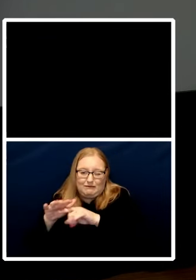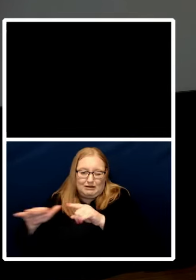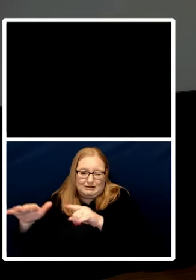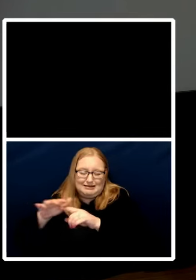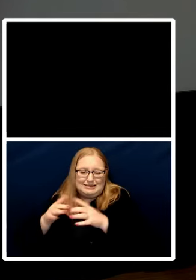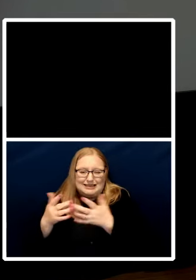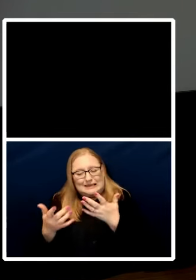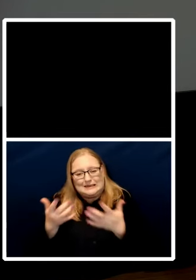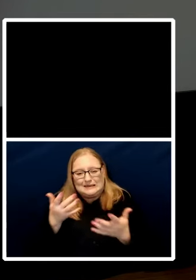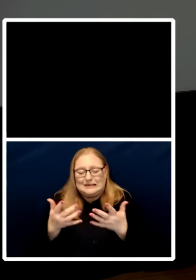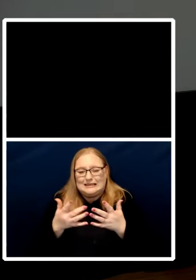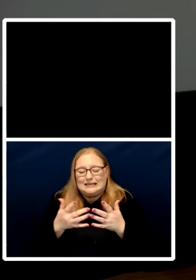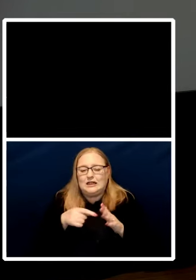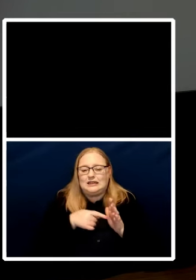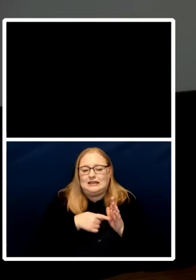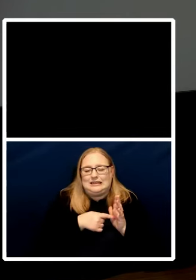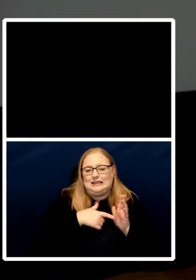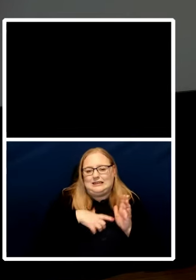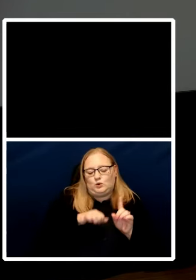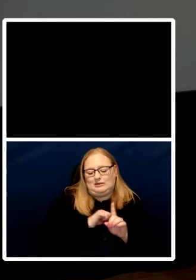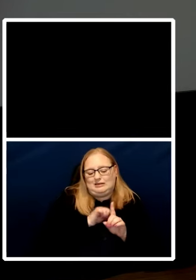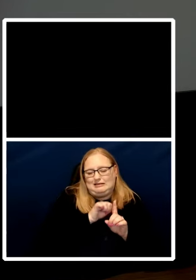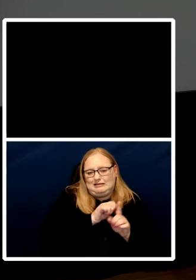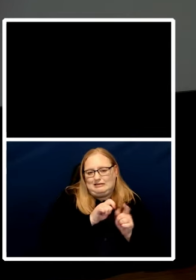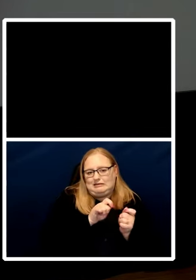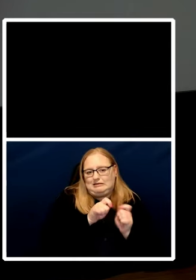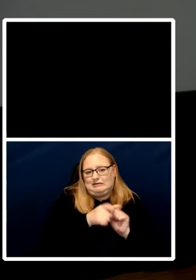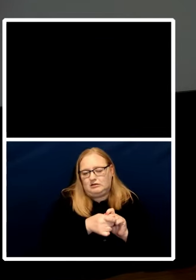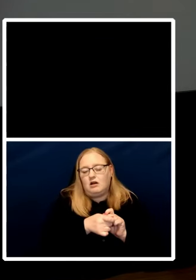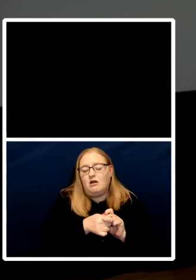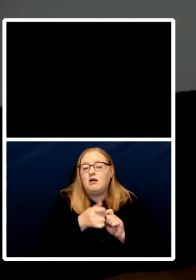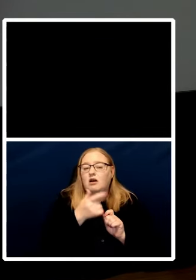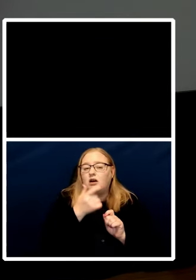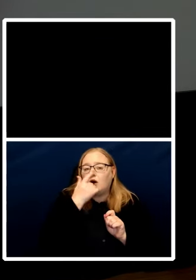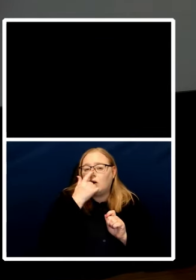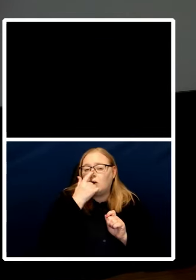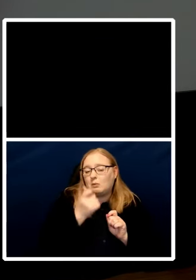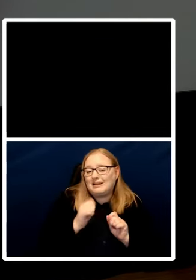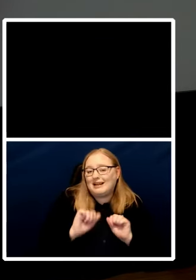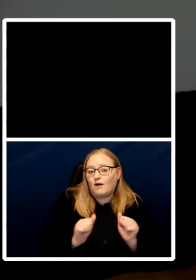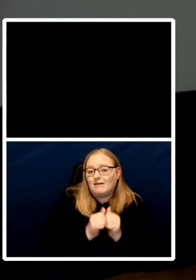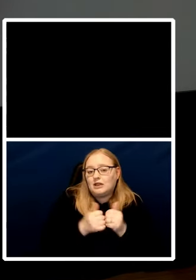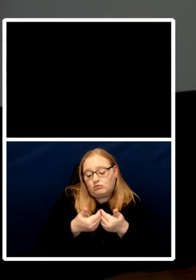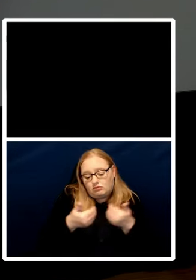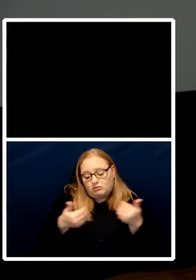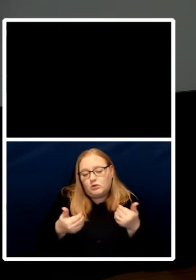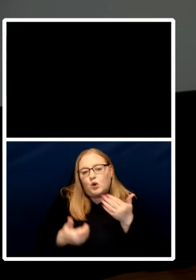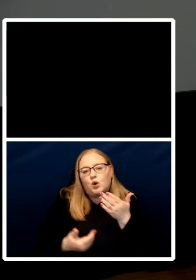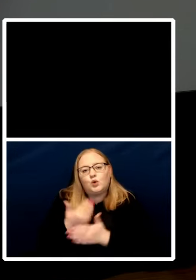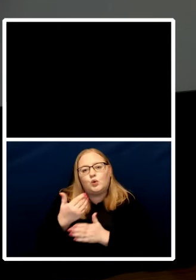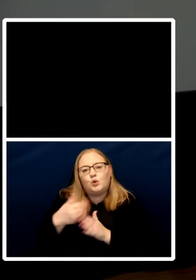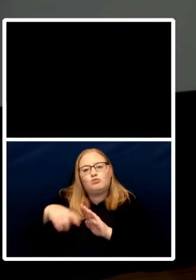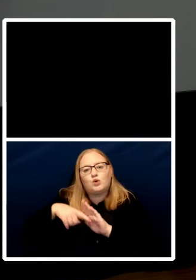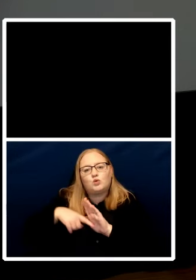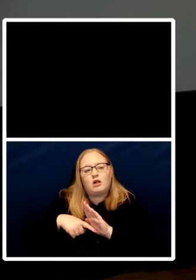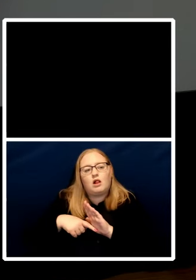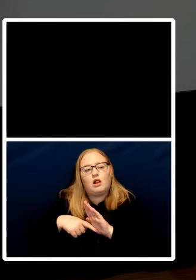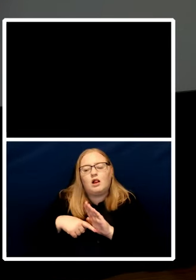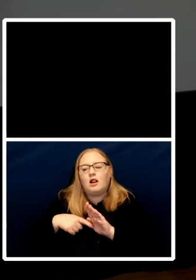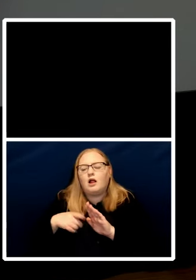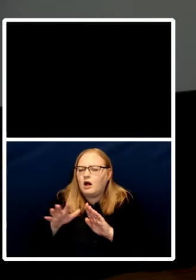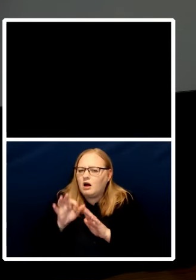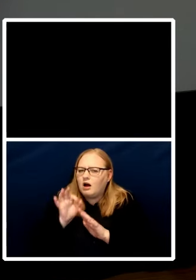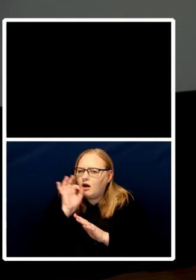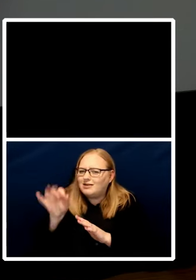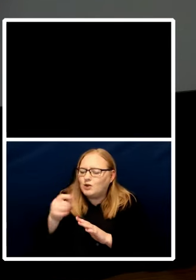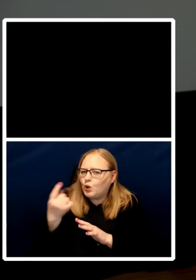think we will have to do some more work it could be a separate convention it could be a protocol but something like that who does that work well it's not we're